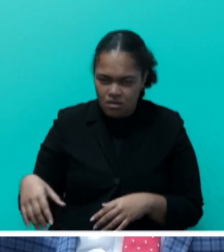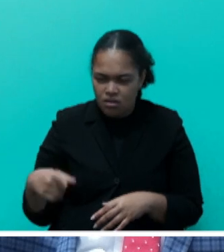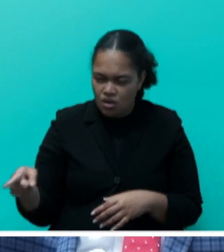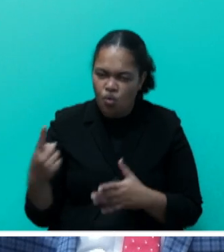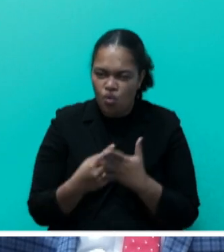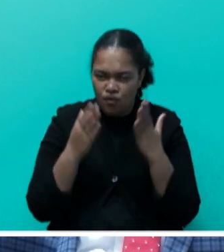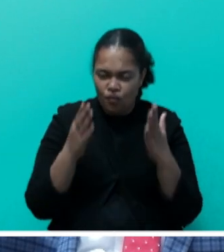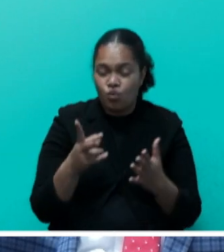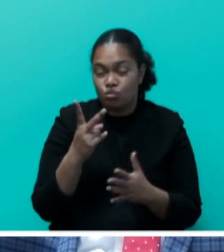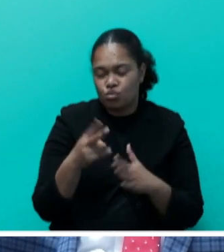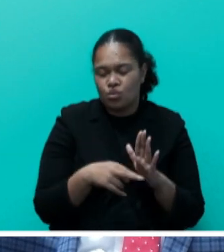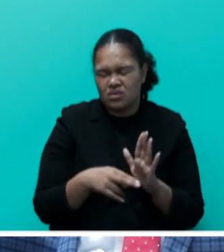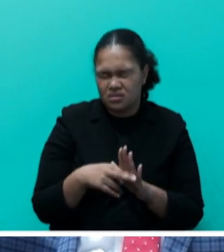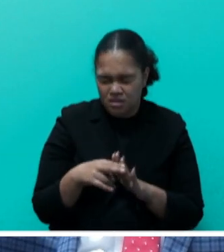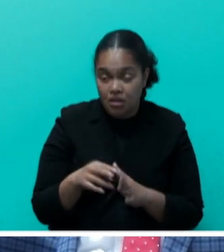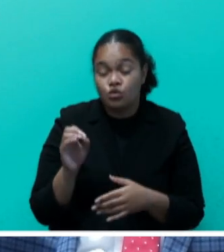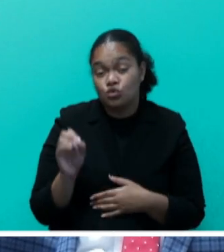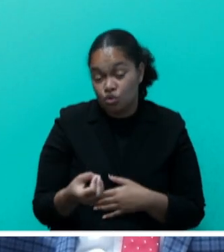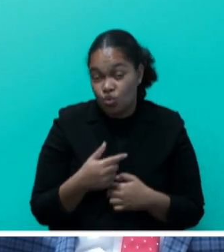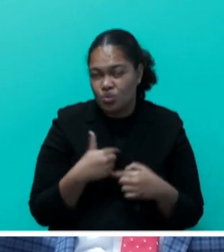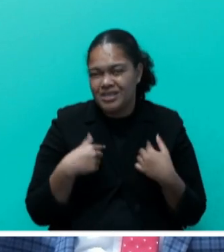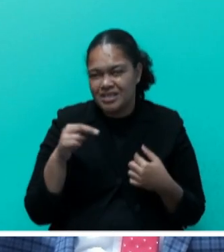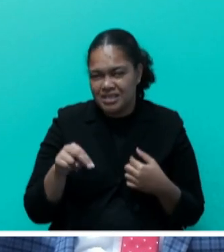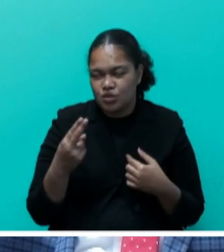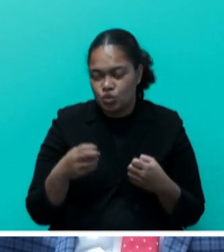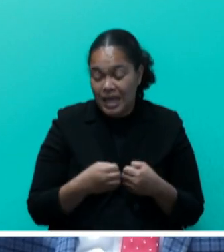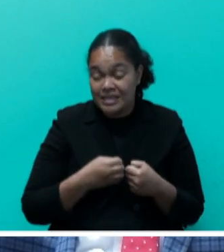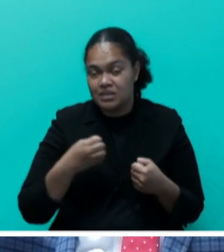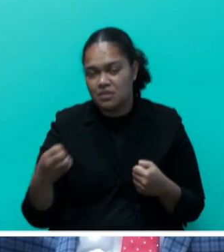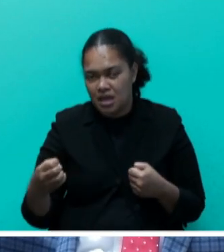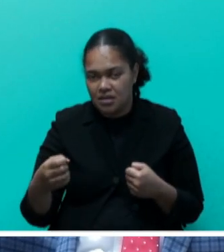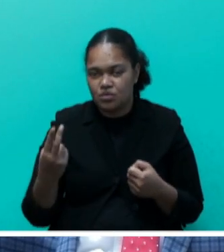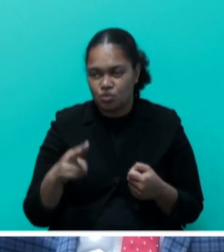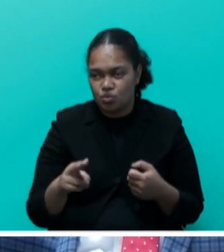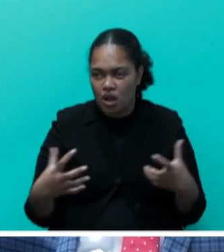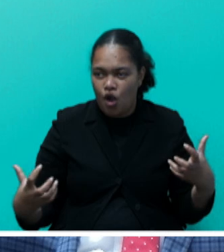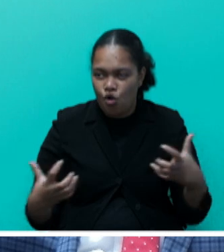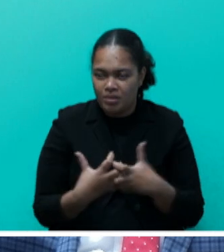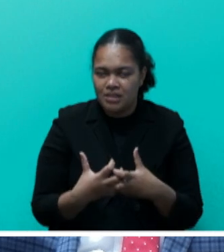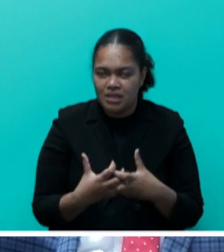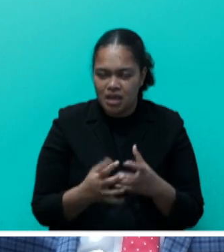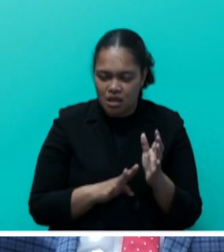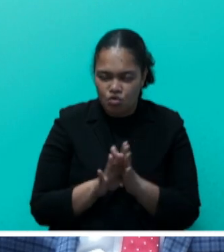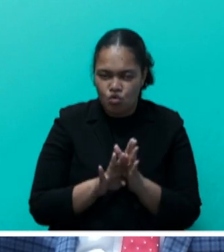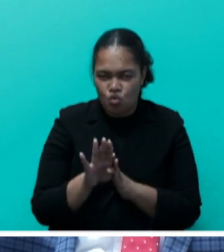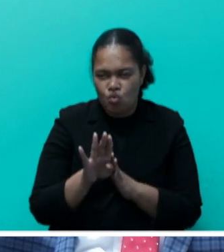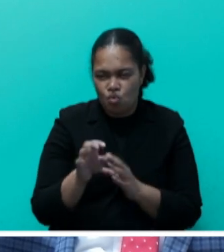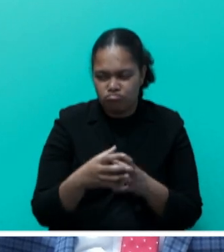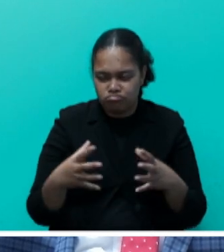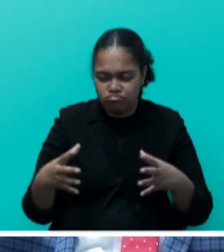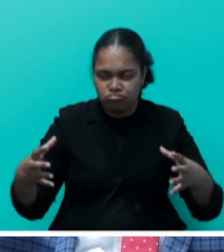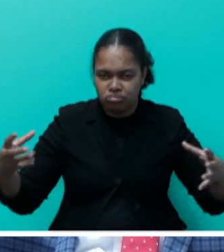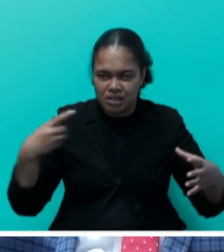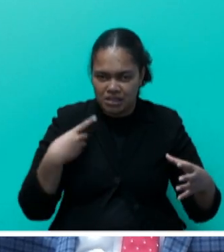So we need to expand it to accommodate the growing demand from developments,